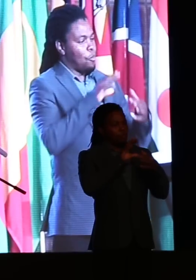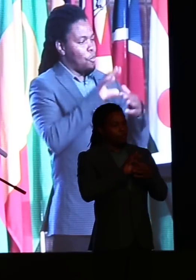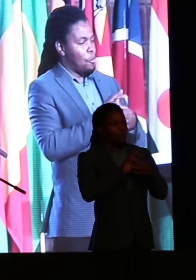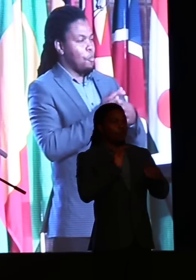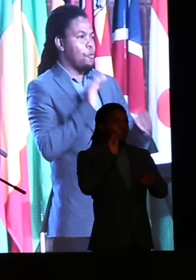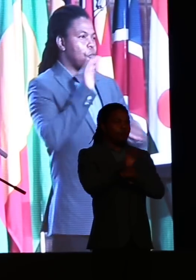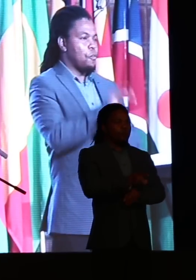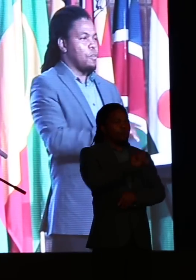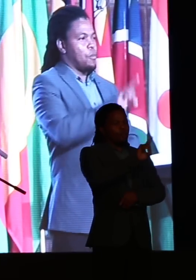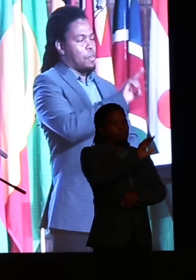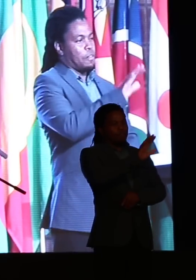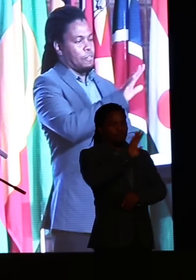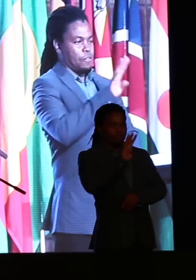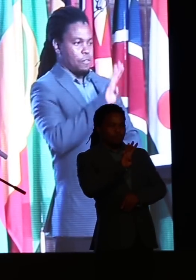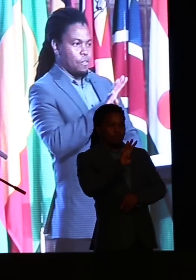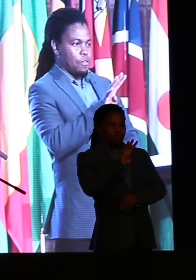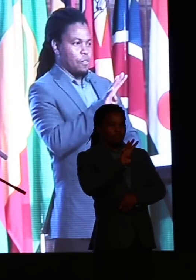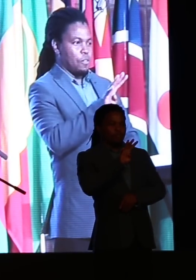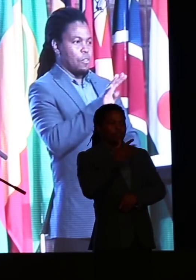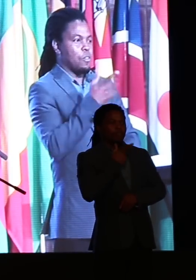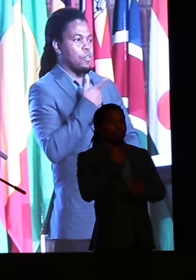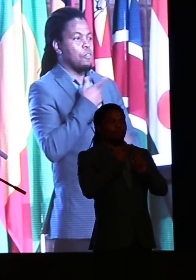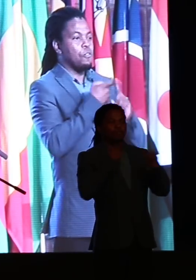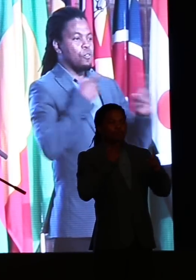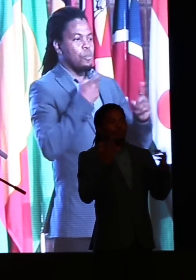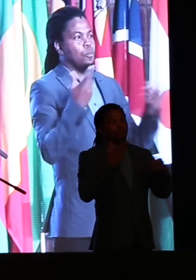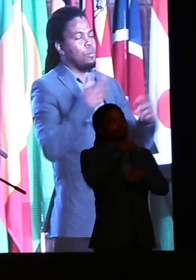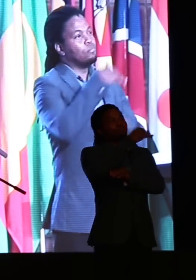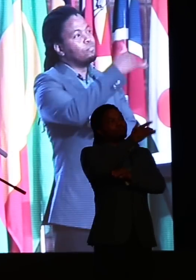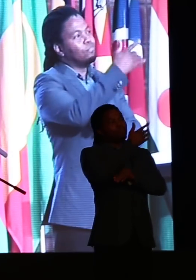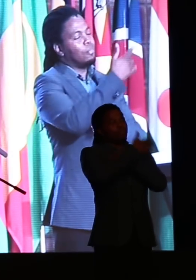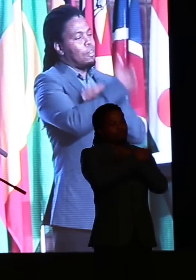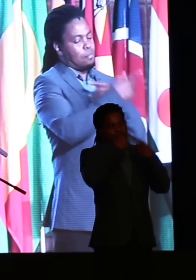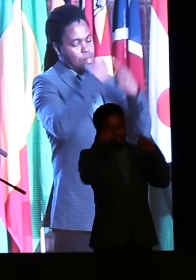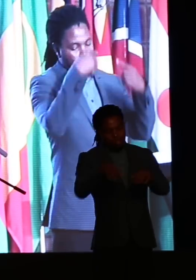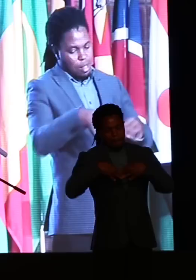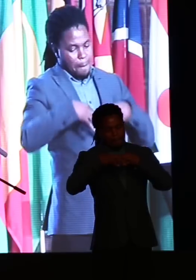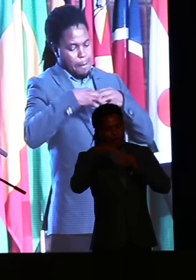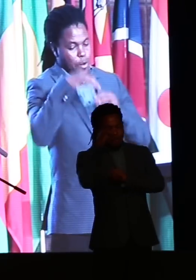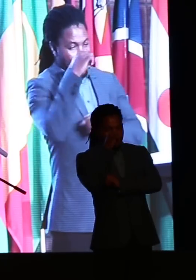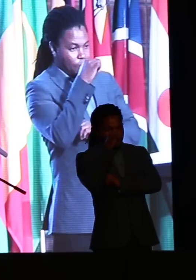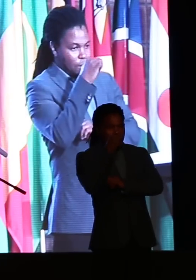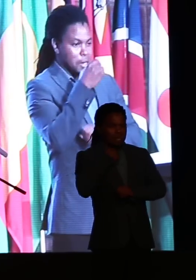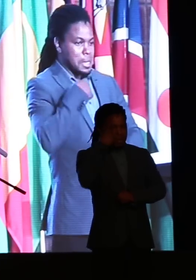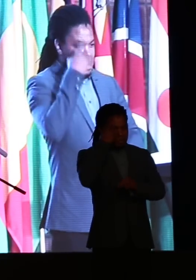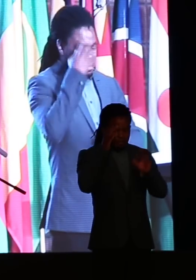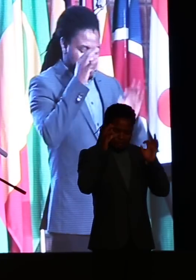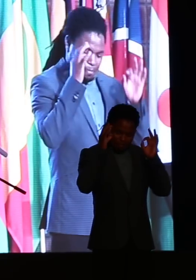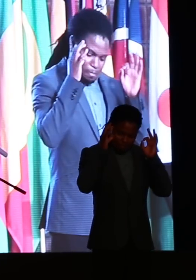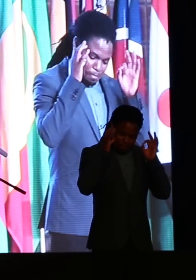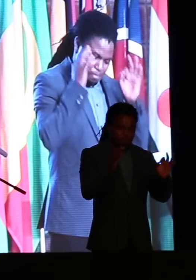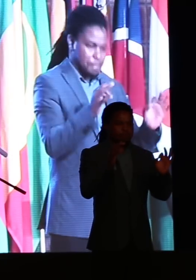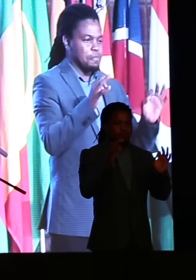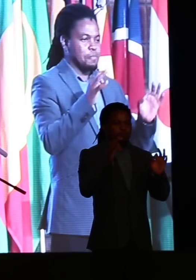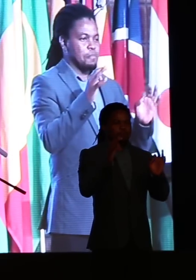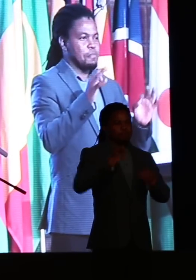154 missions from across the globe. So you couldn't have chosen a more befitting